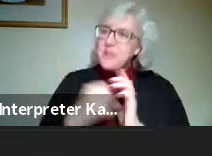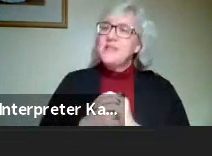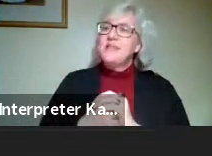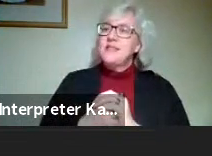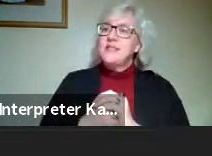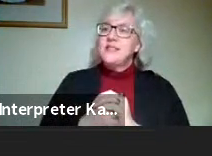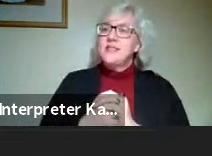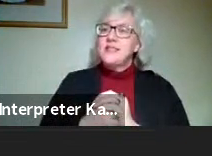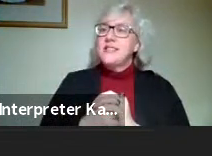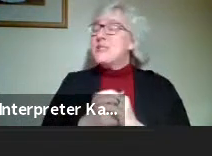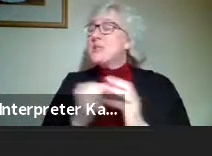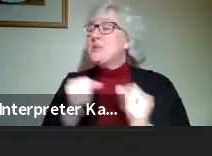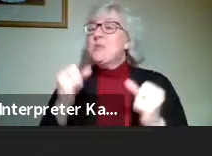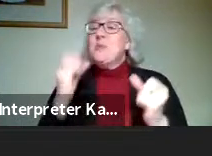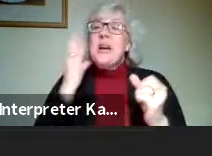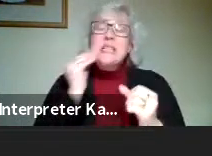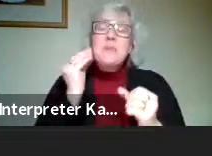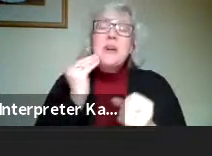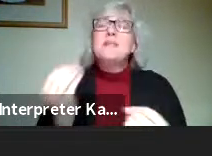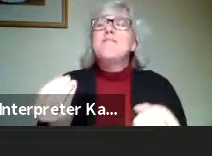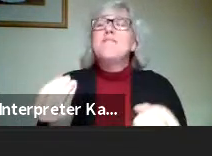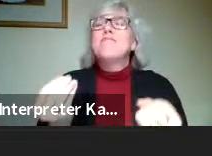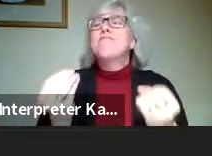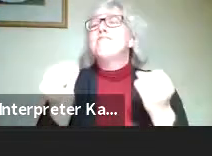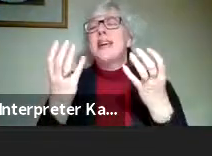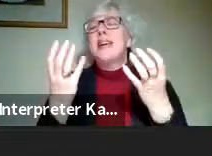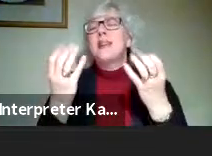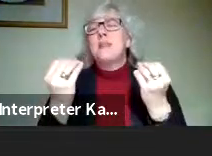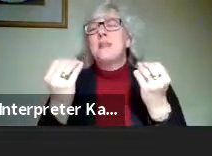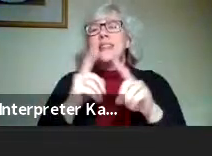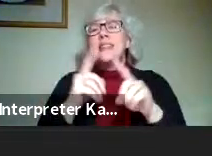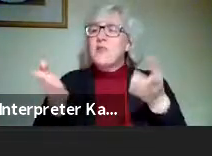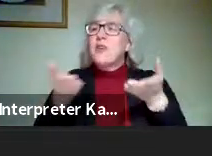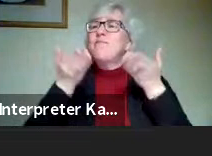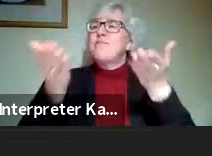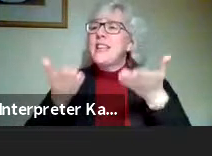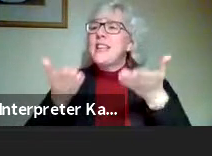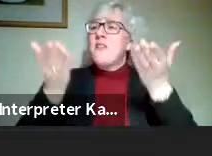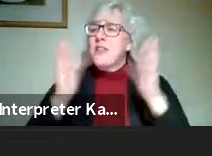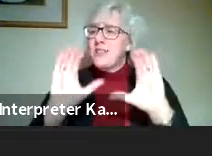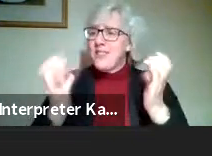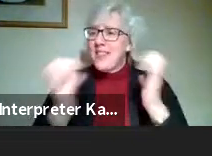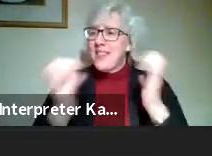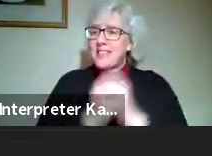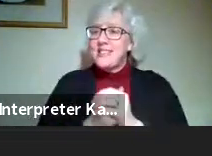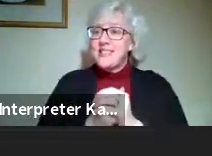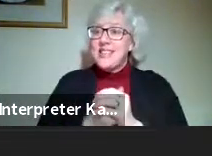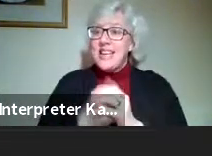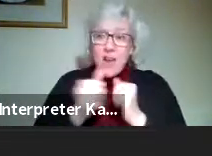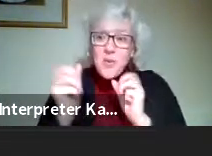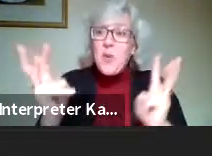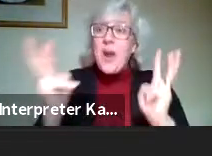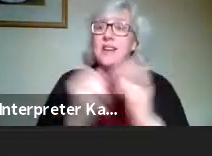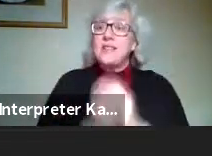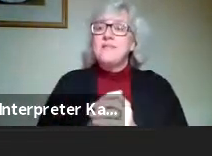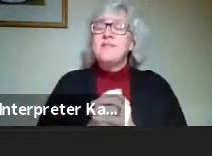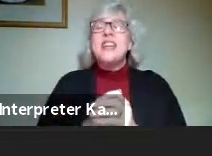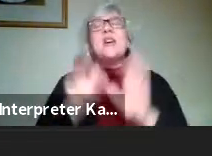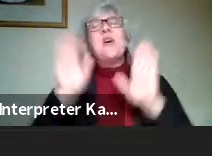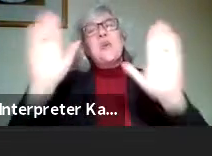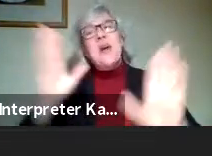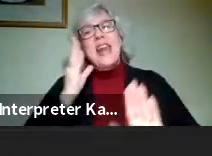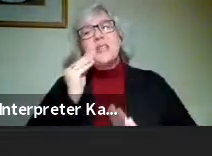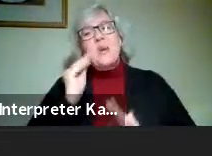We are experienced multimodal delivery in every capacity. So that's why we give you such a great experience